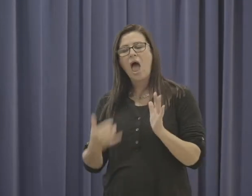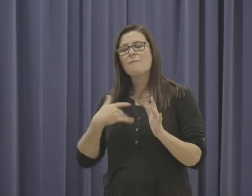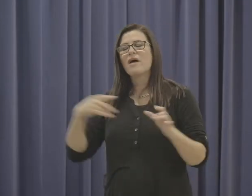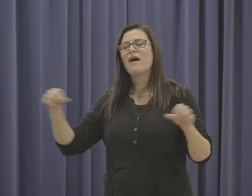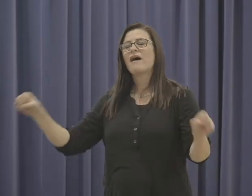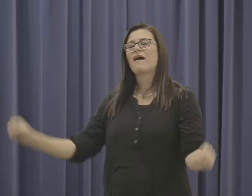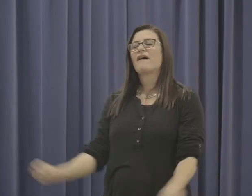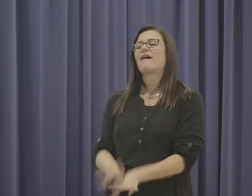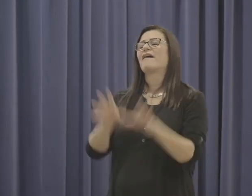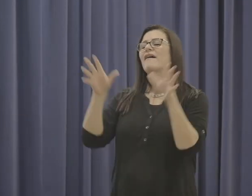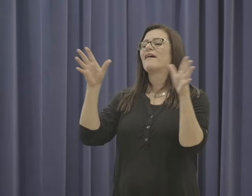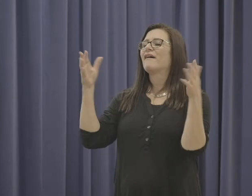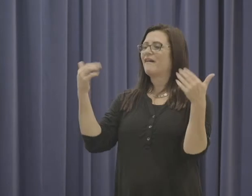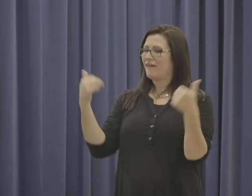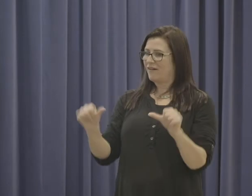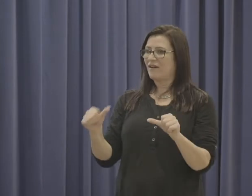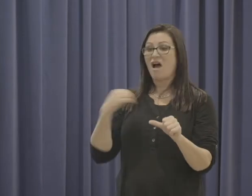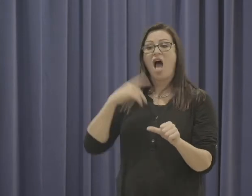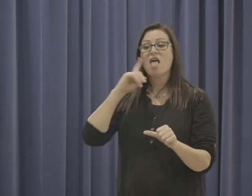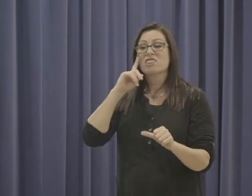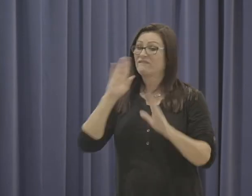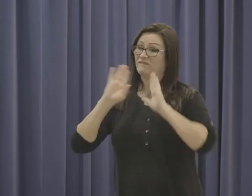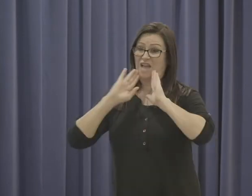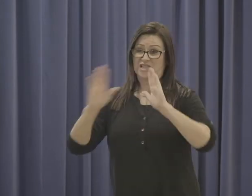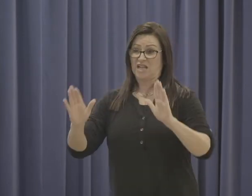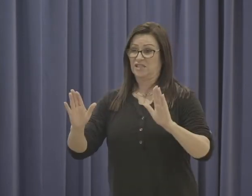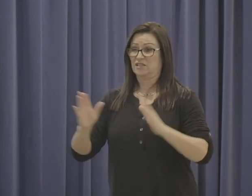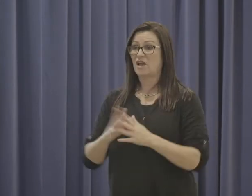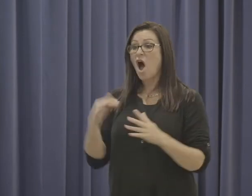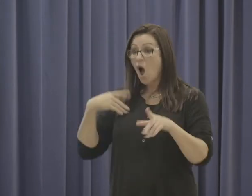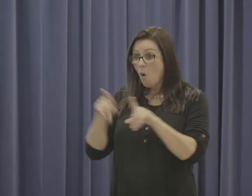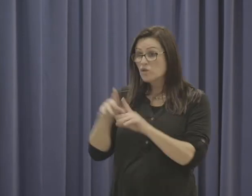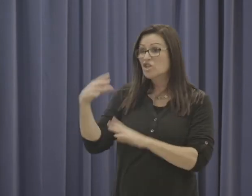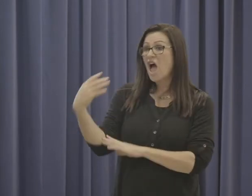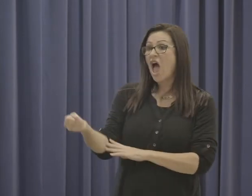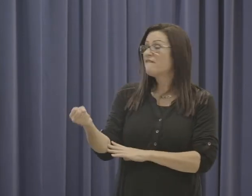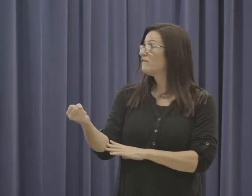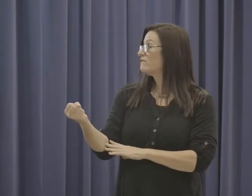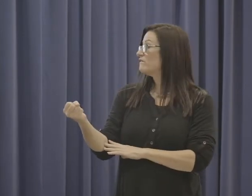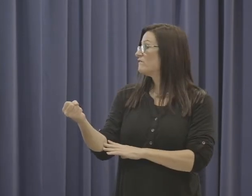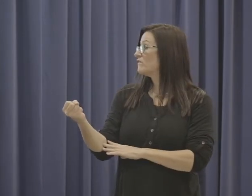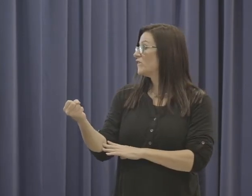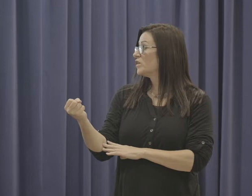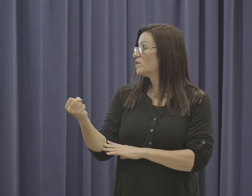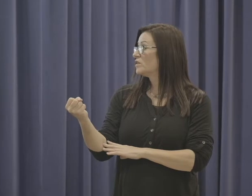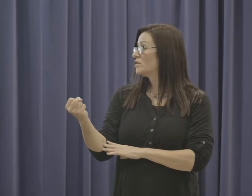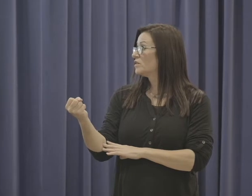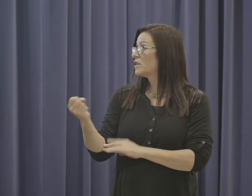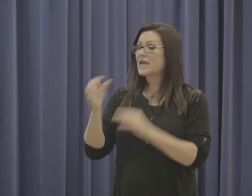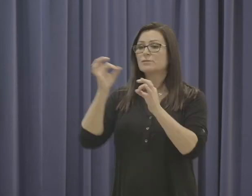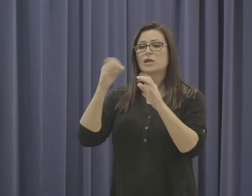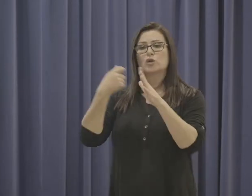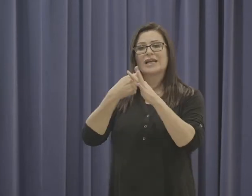have have got used to it to it I think it is great. I also have a special